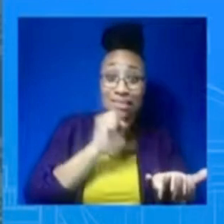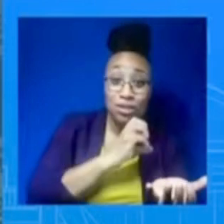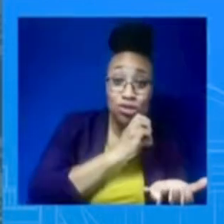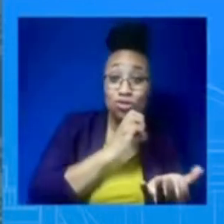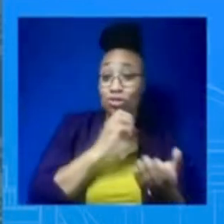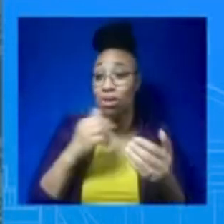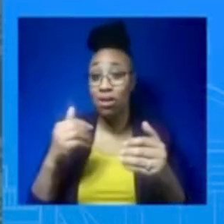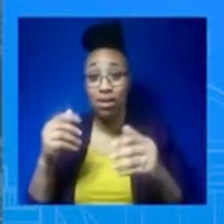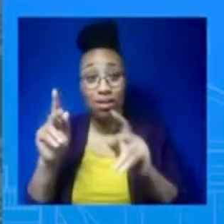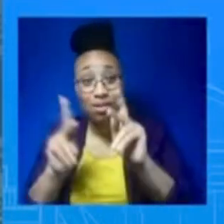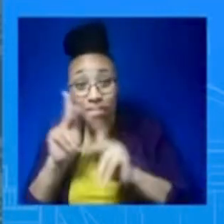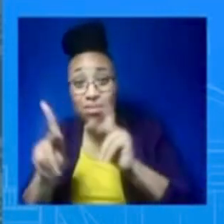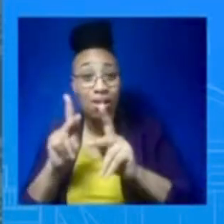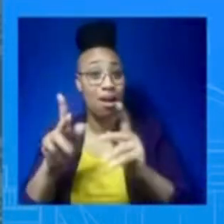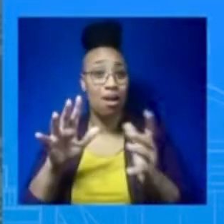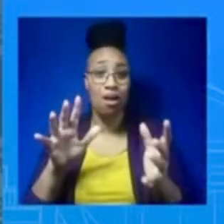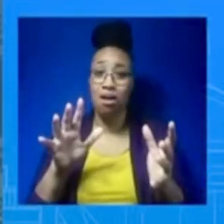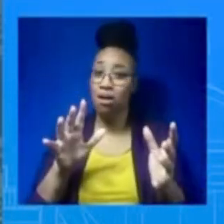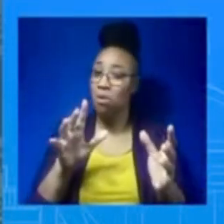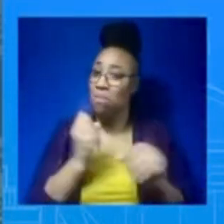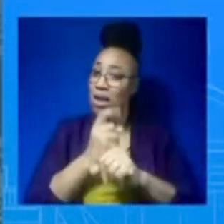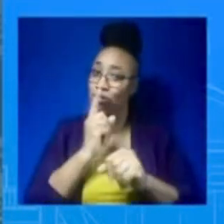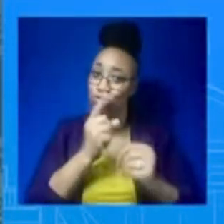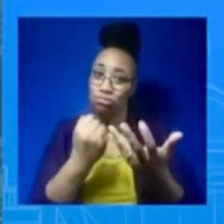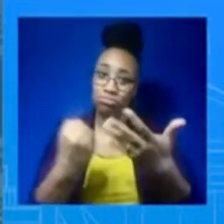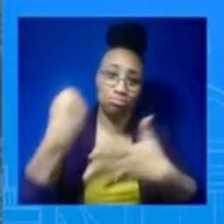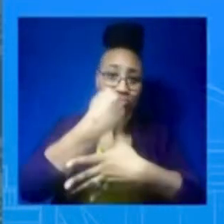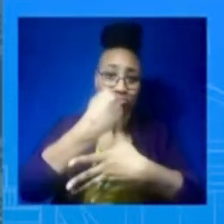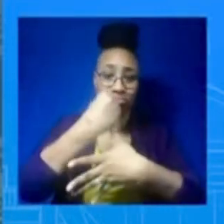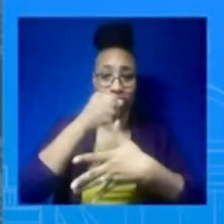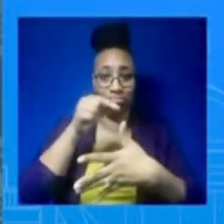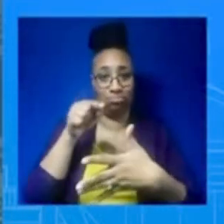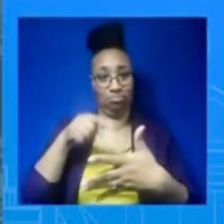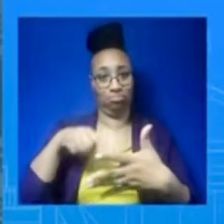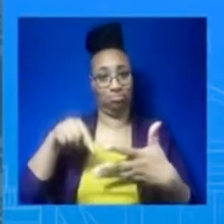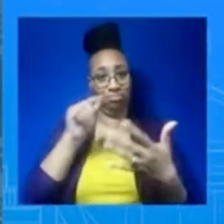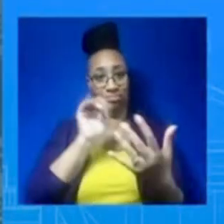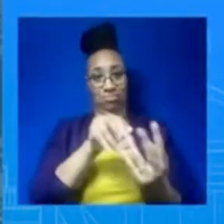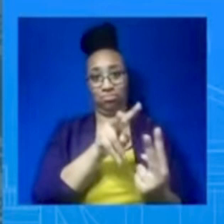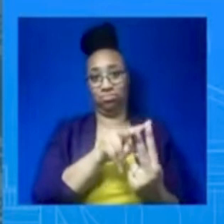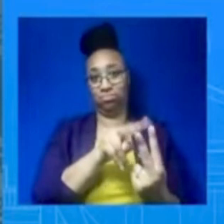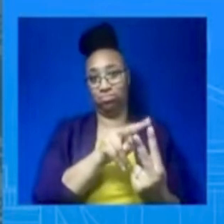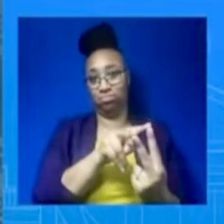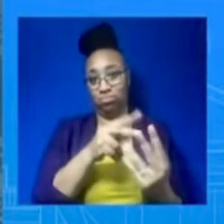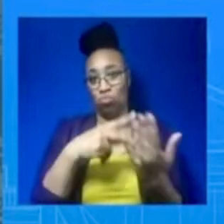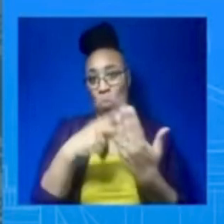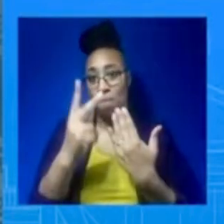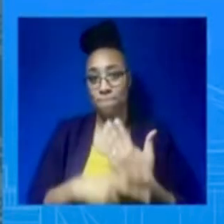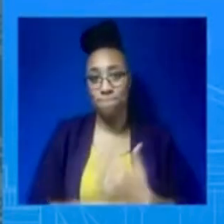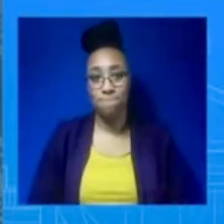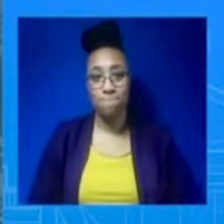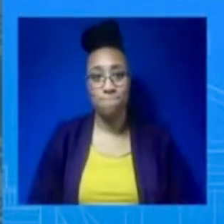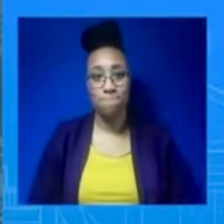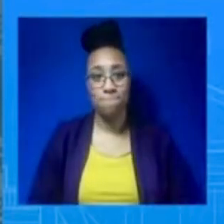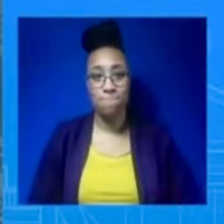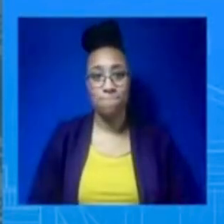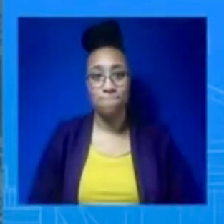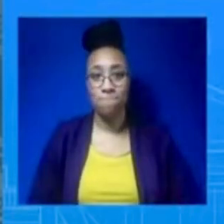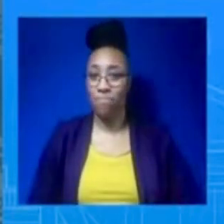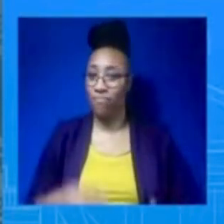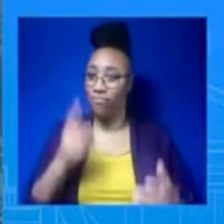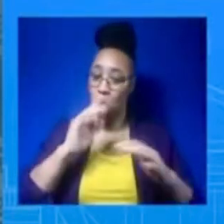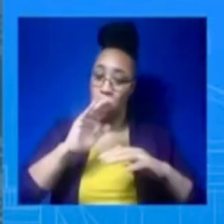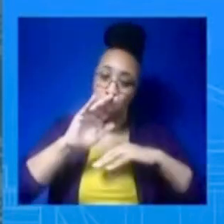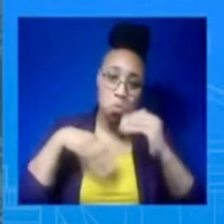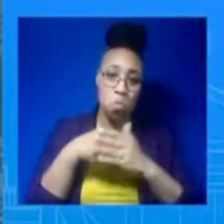that those programs, those life-saving programs for many Americans, millions of Americans, are not played with just like